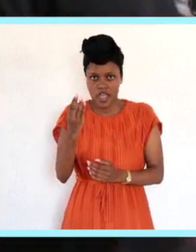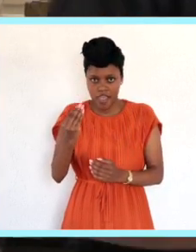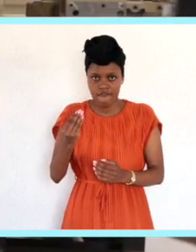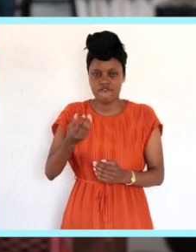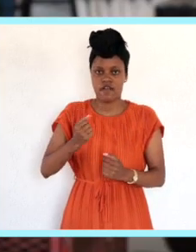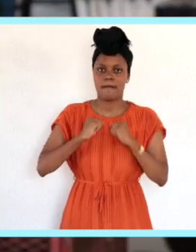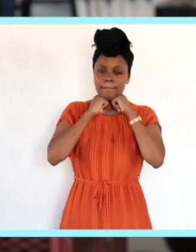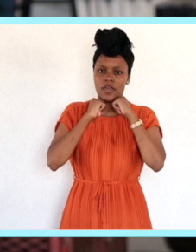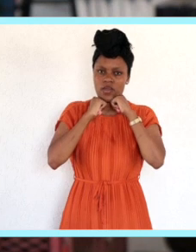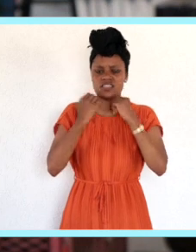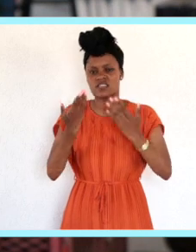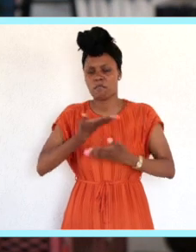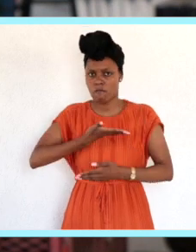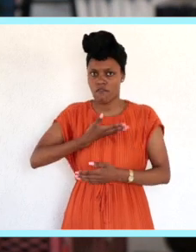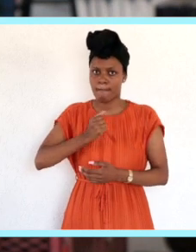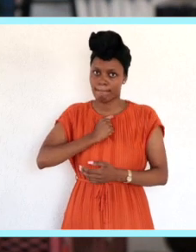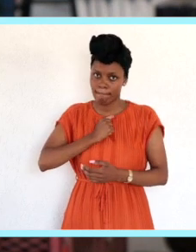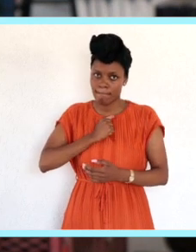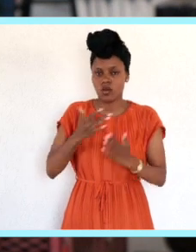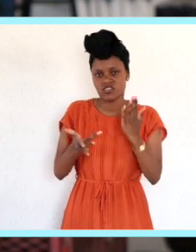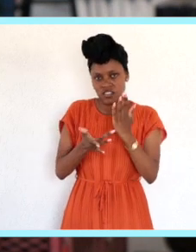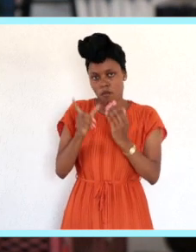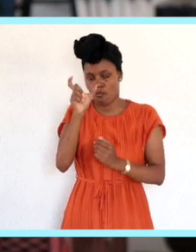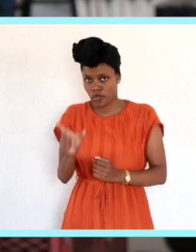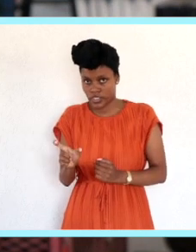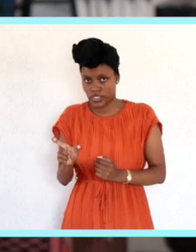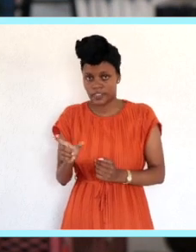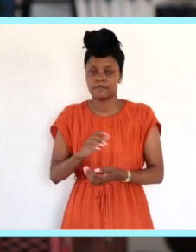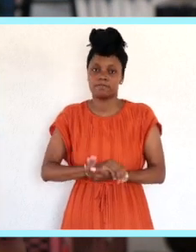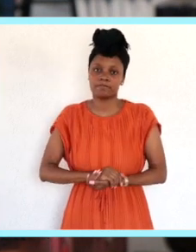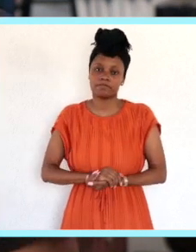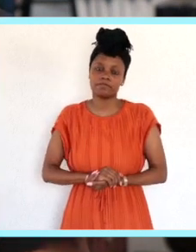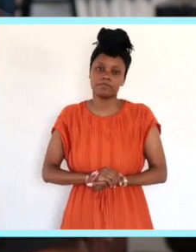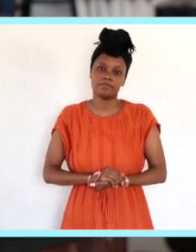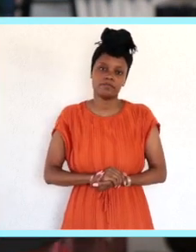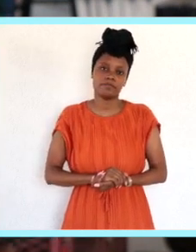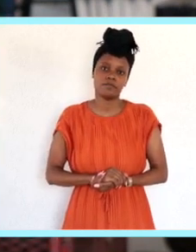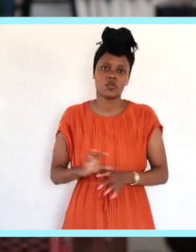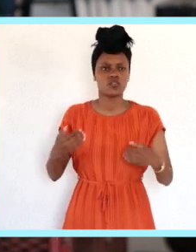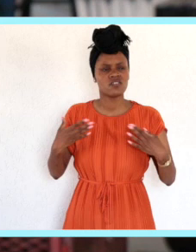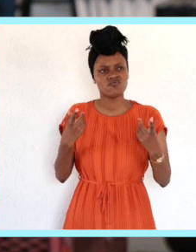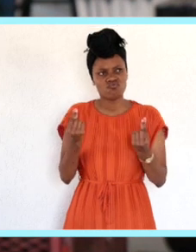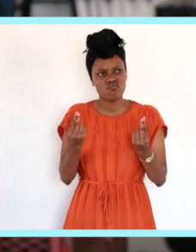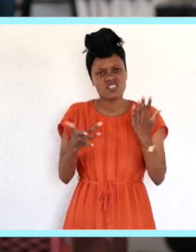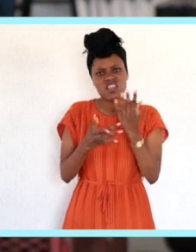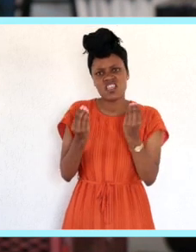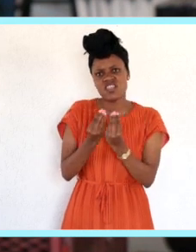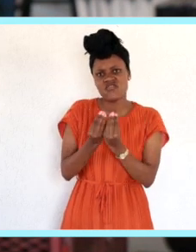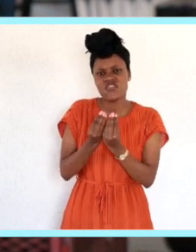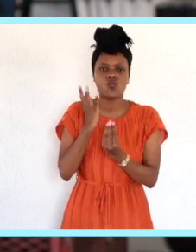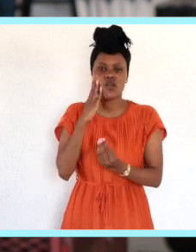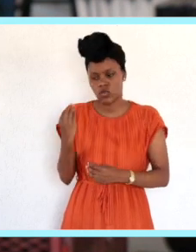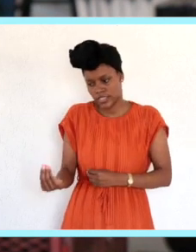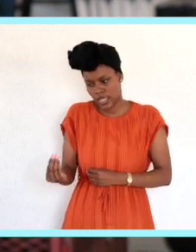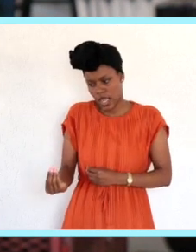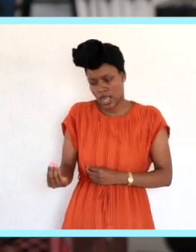My parents, my dad actually was a very technical person. So I started doing technical